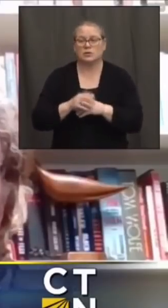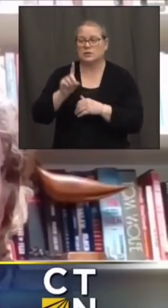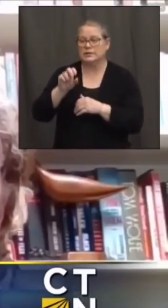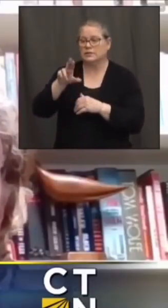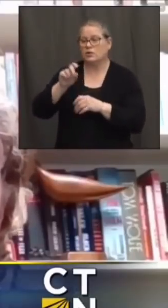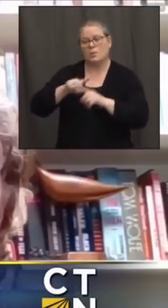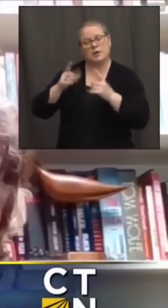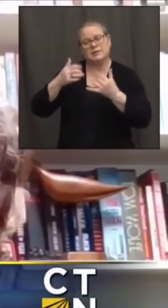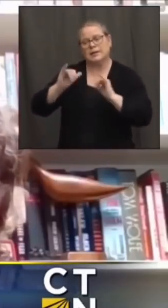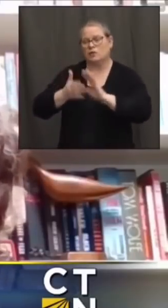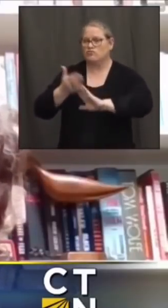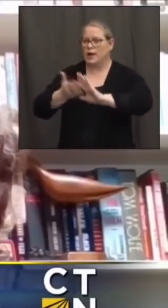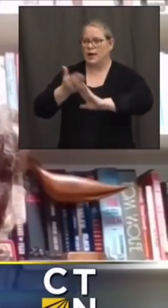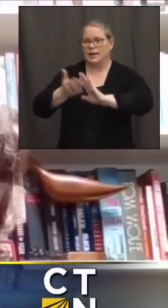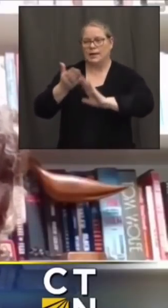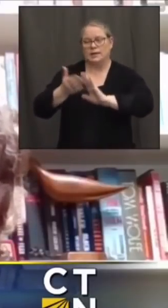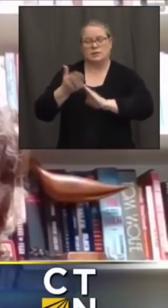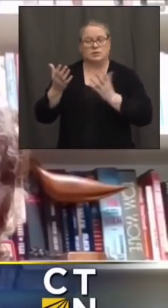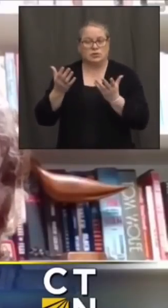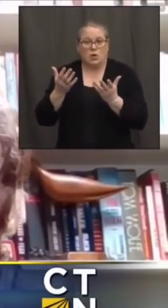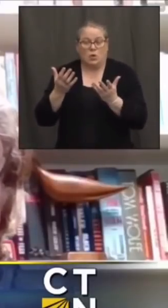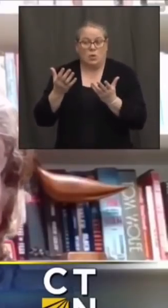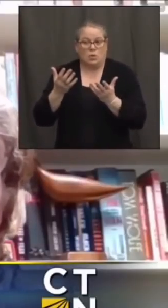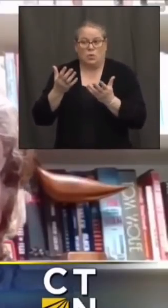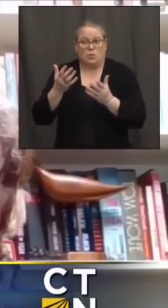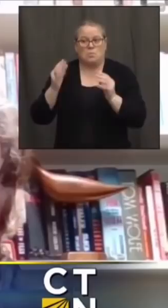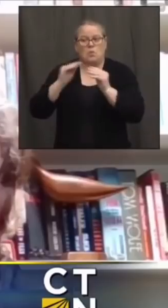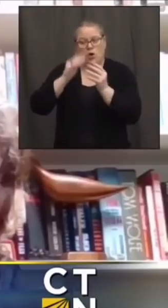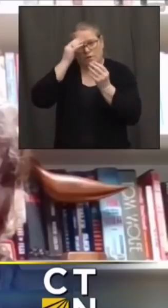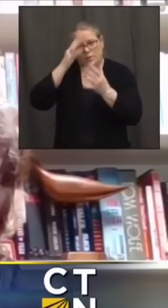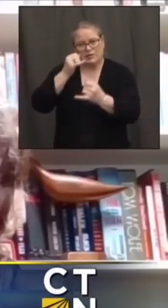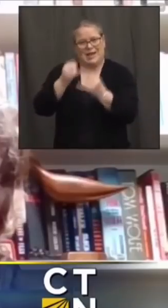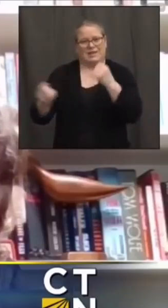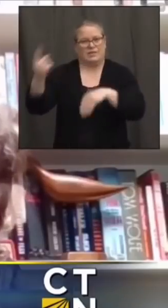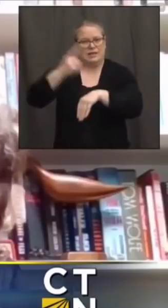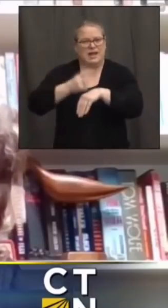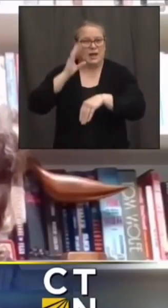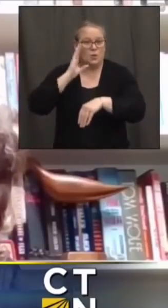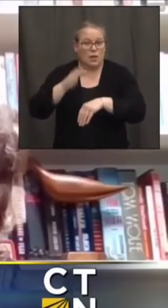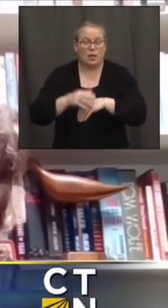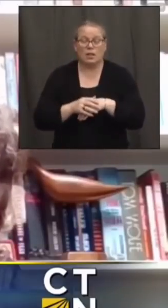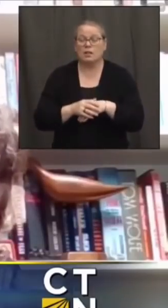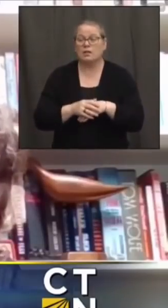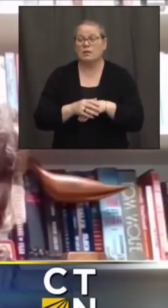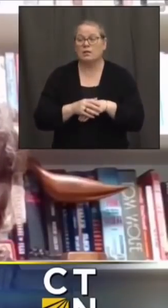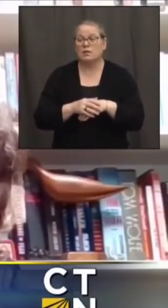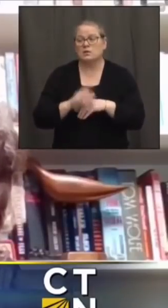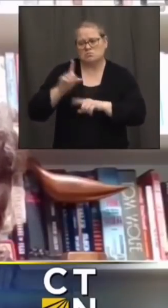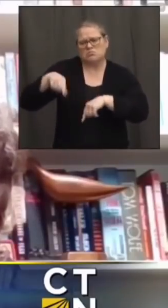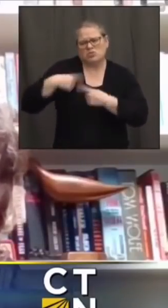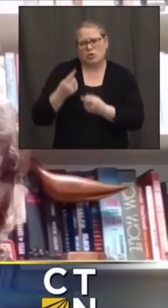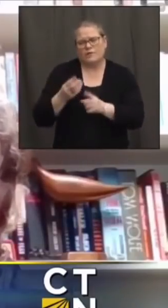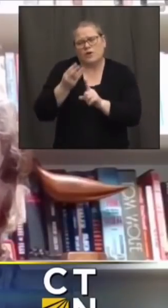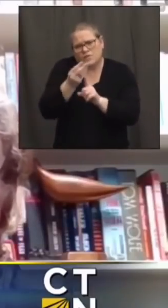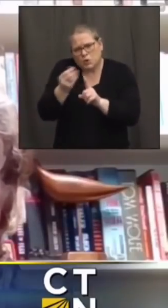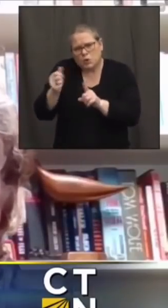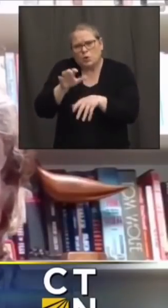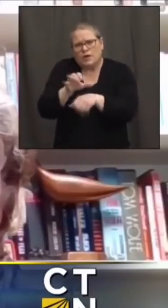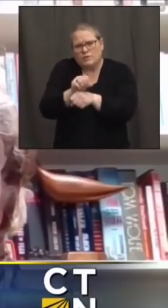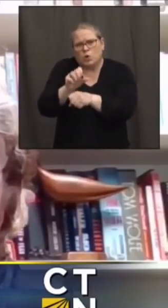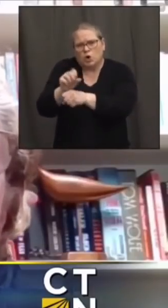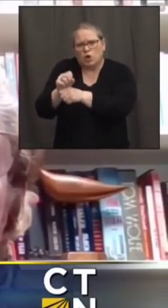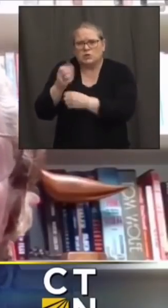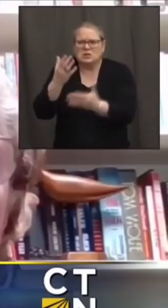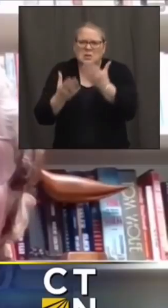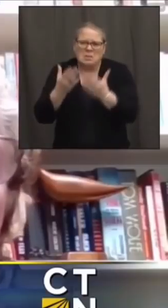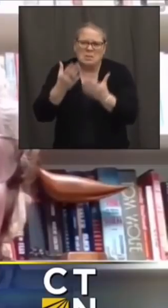information uh by the end of the day um we we had booked um a fairly small number so far um several dozen